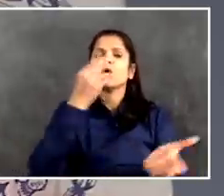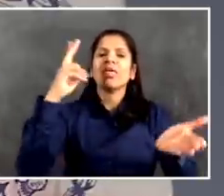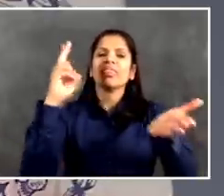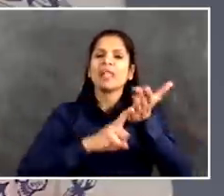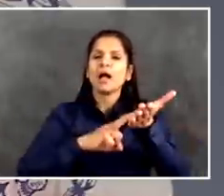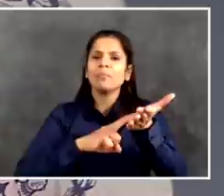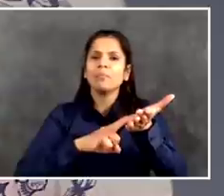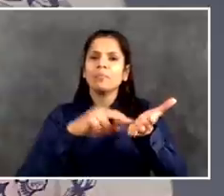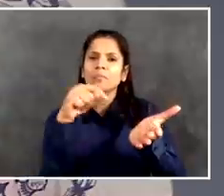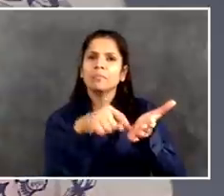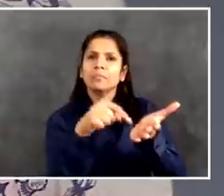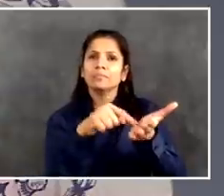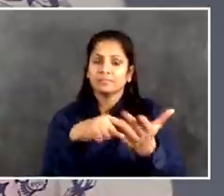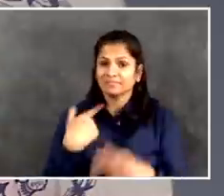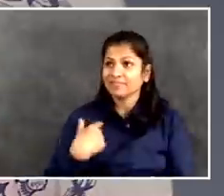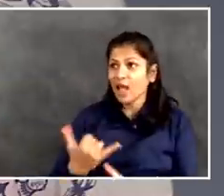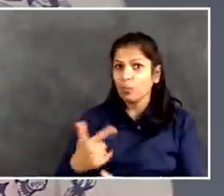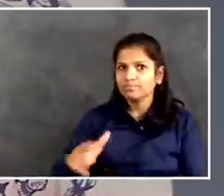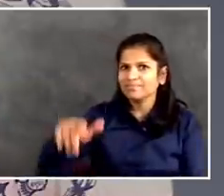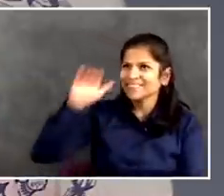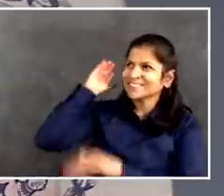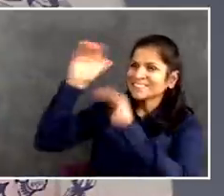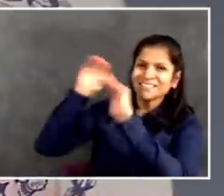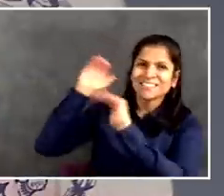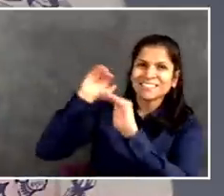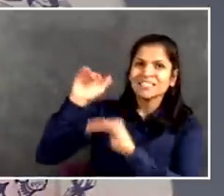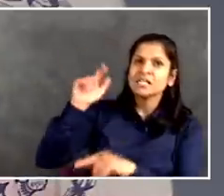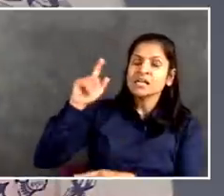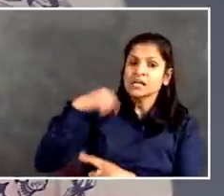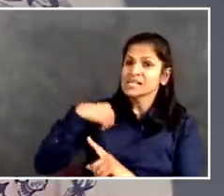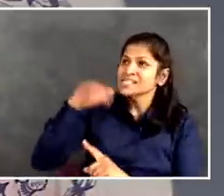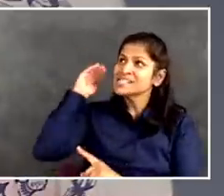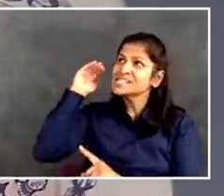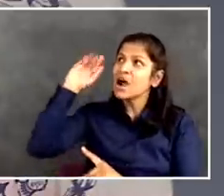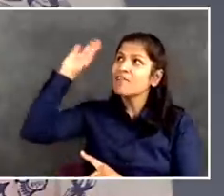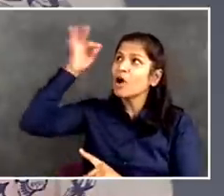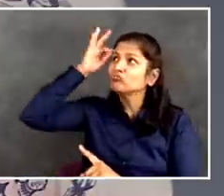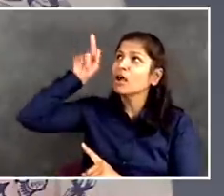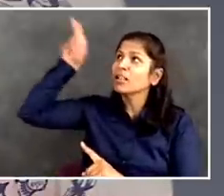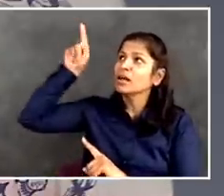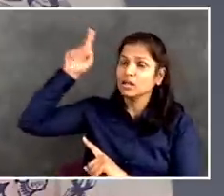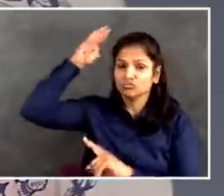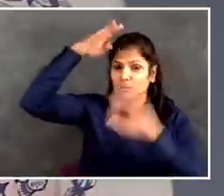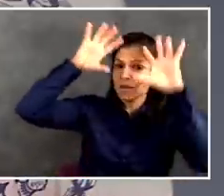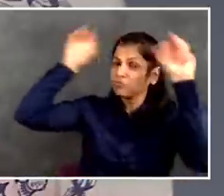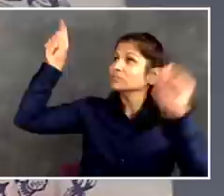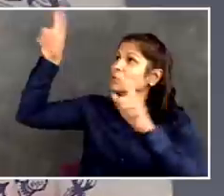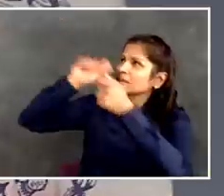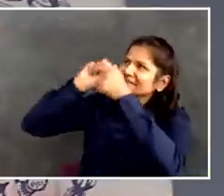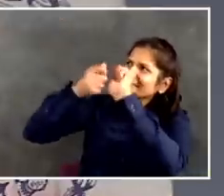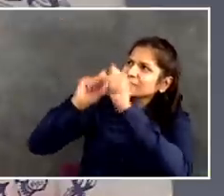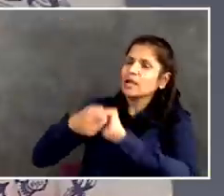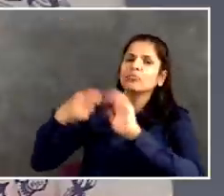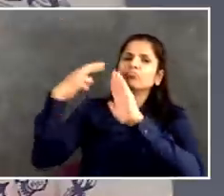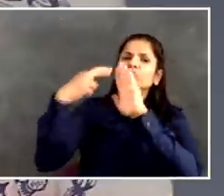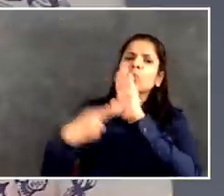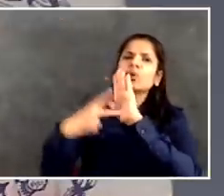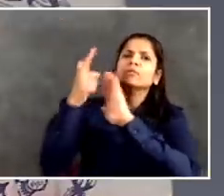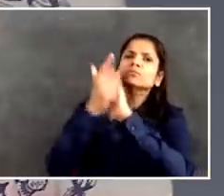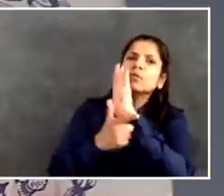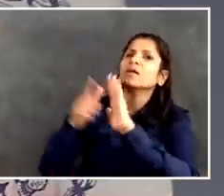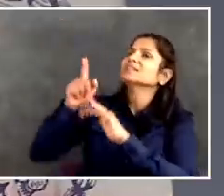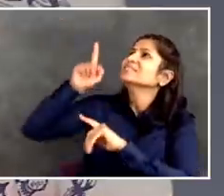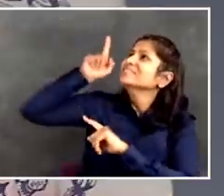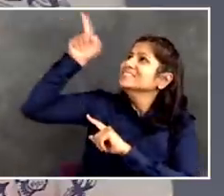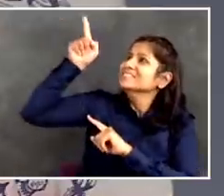disaster scenario. There are specific ways that more people can get that support, but they need to be it needs to be approved by the